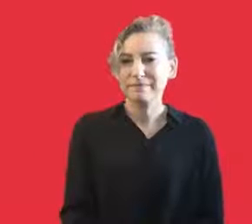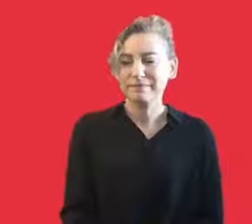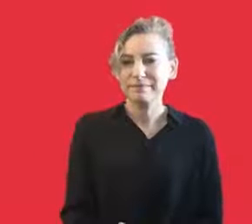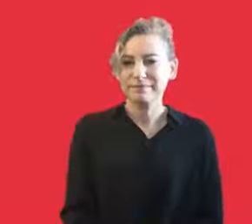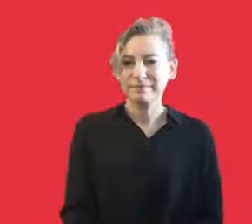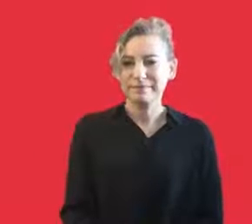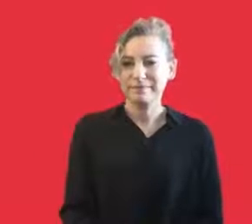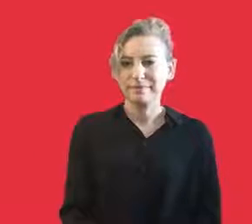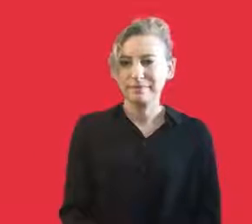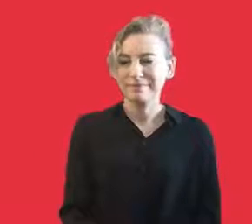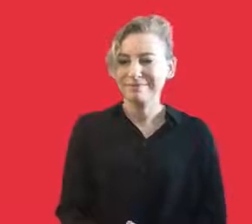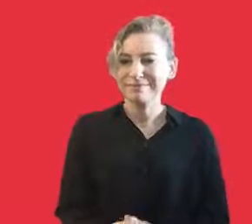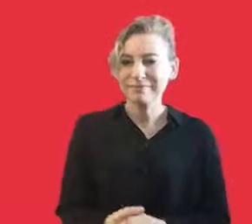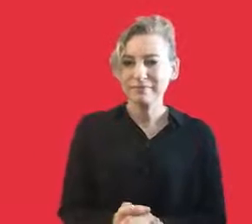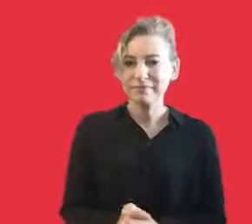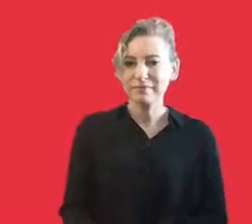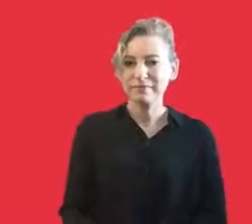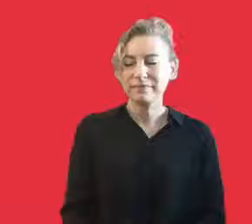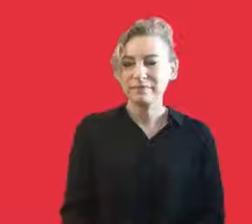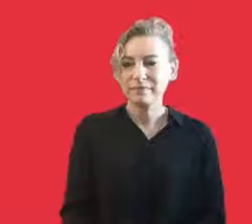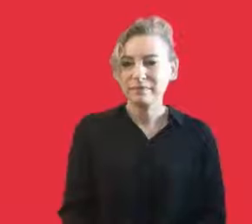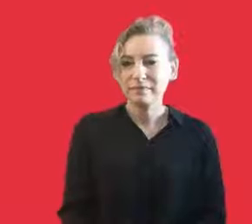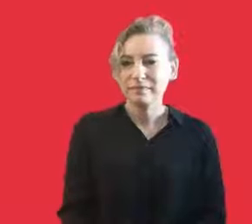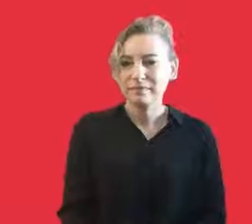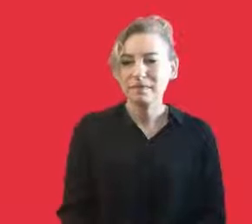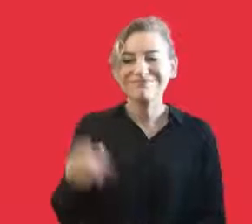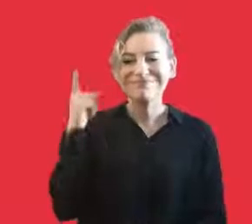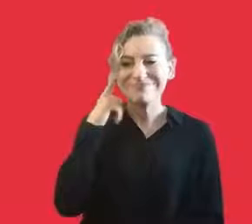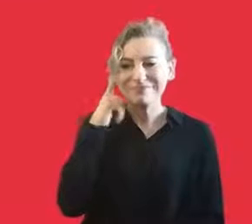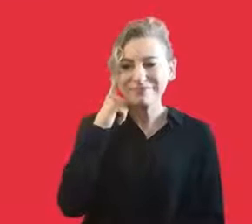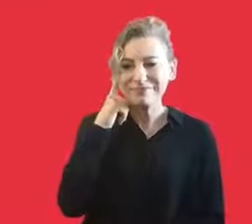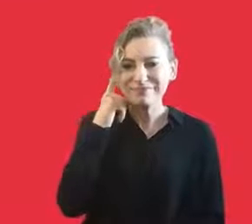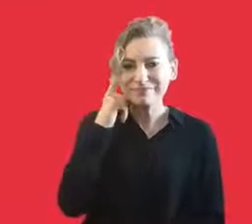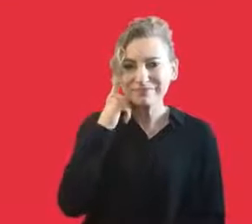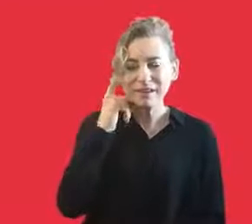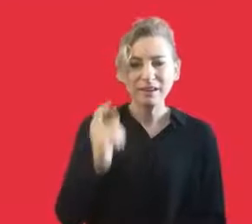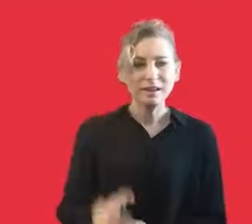need of something and we need more solidarity within the society.